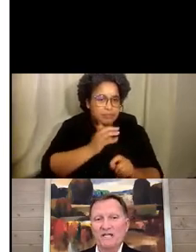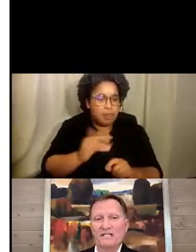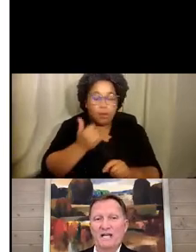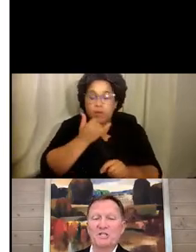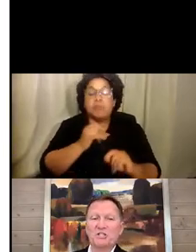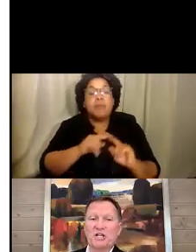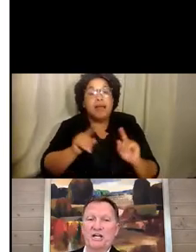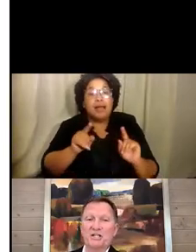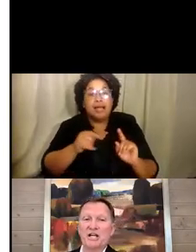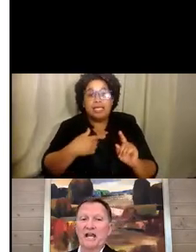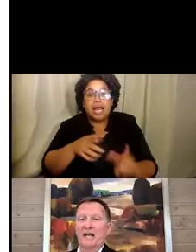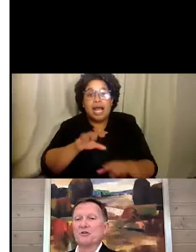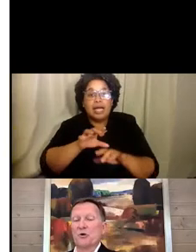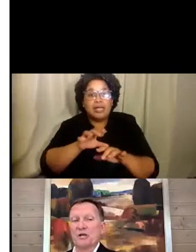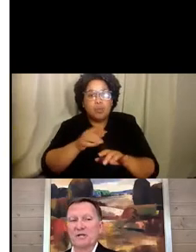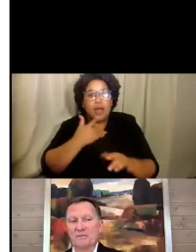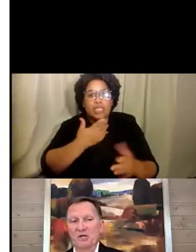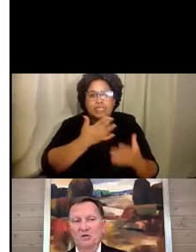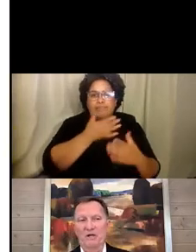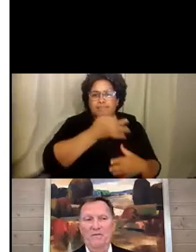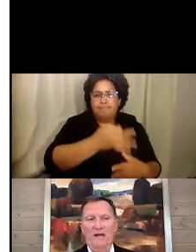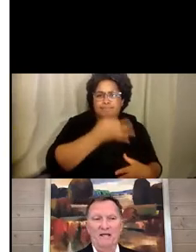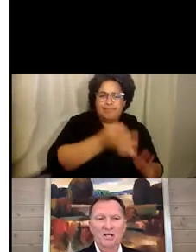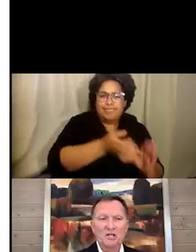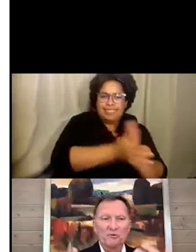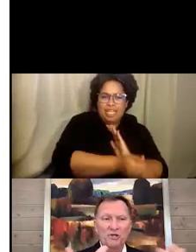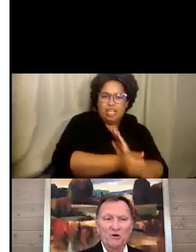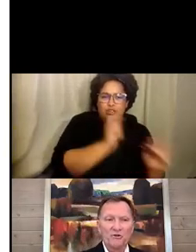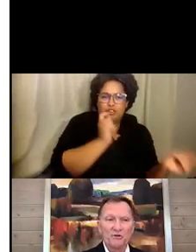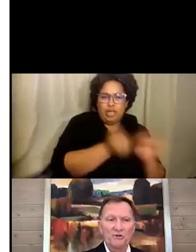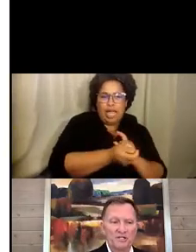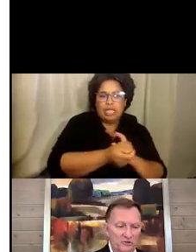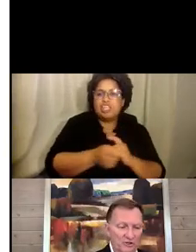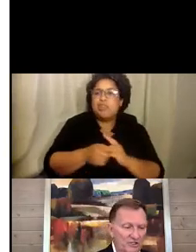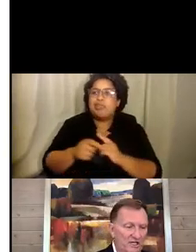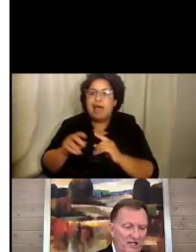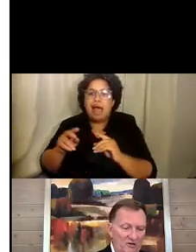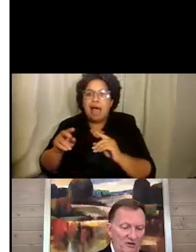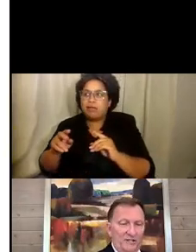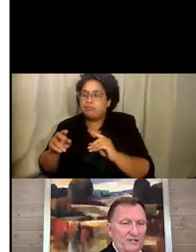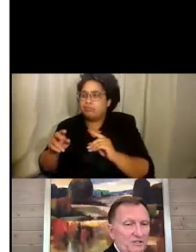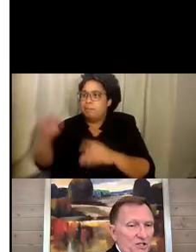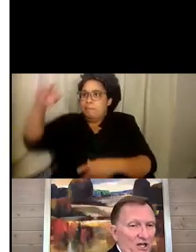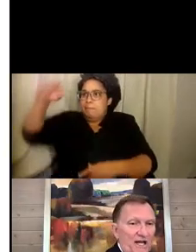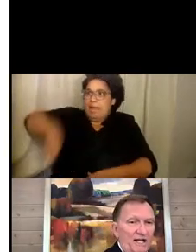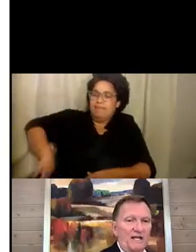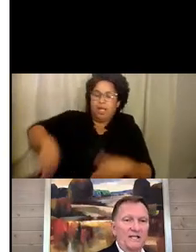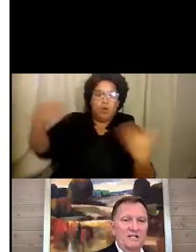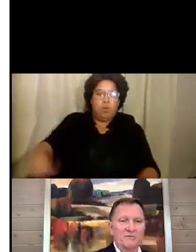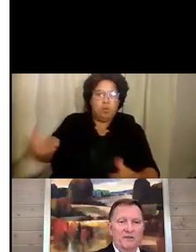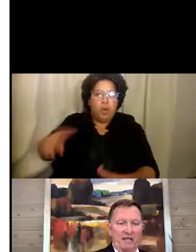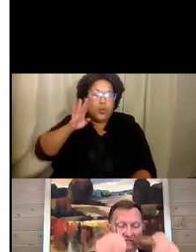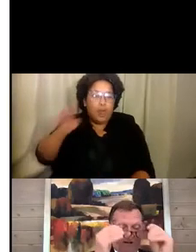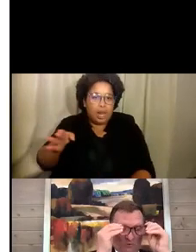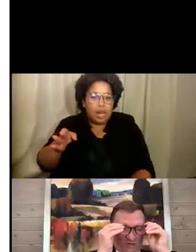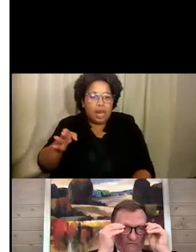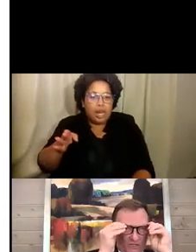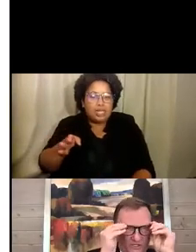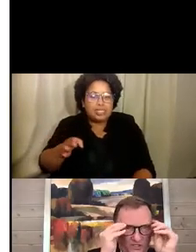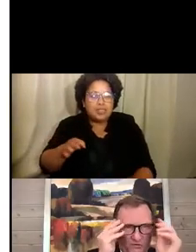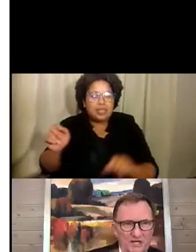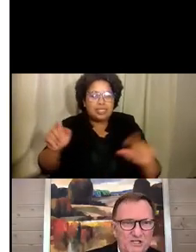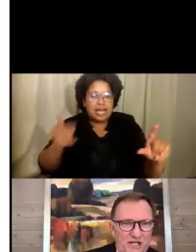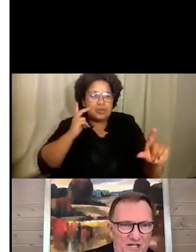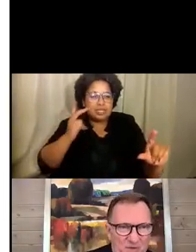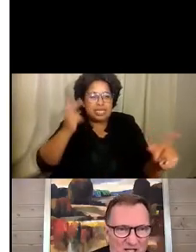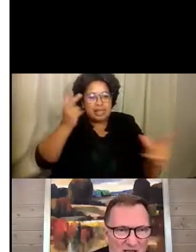very adept at change. And there's going to be a bigger payback. So when you go through these, you can see here on the slide, some of the things I've put in for